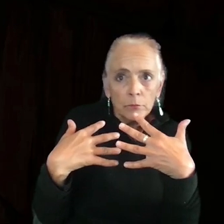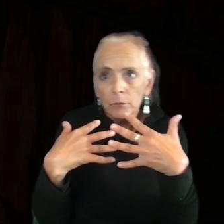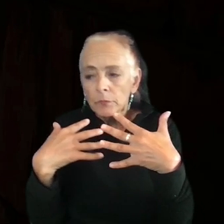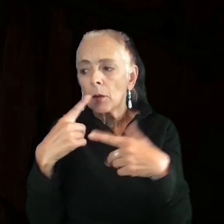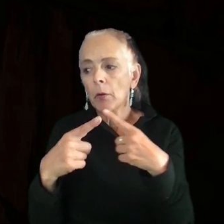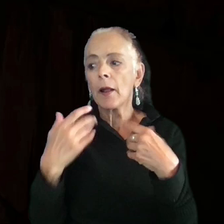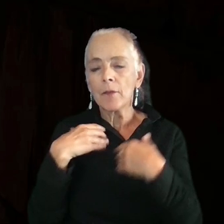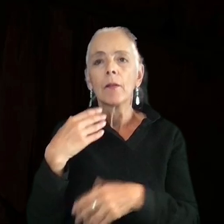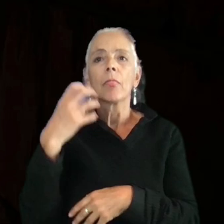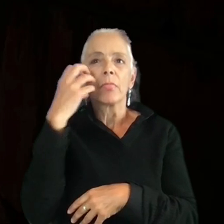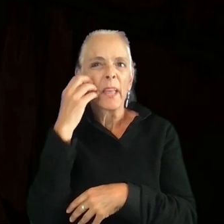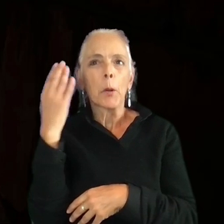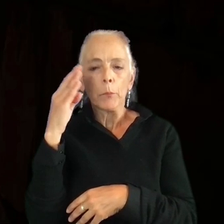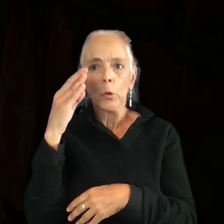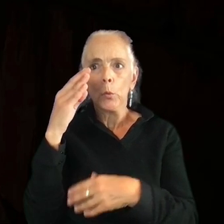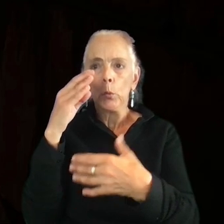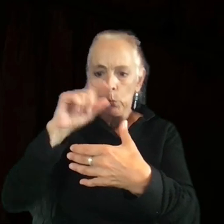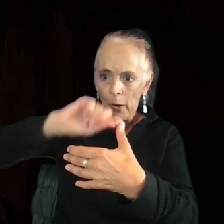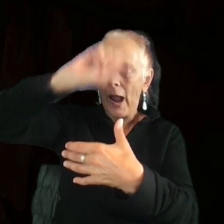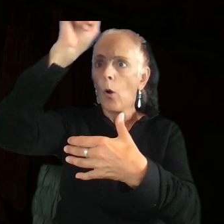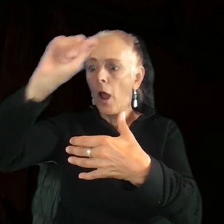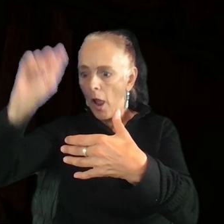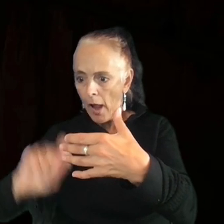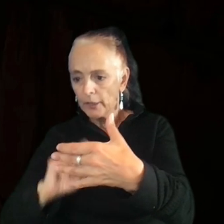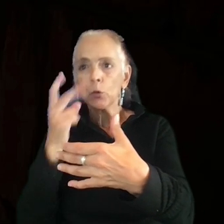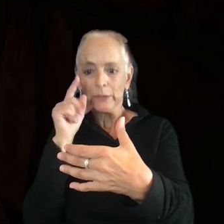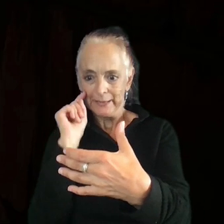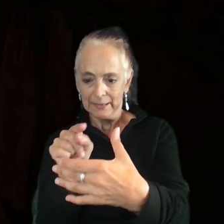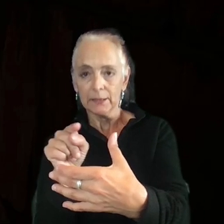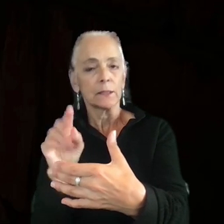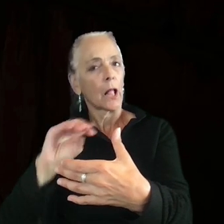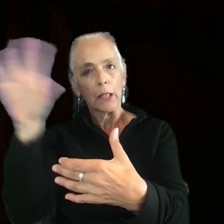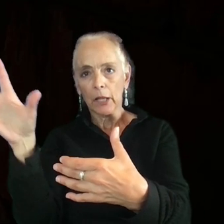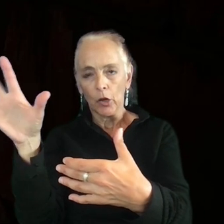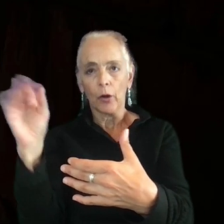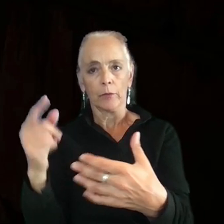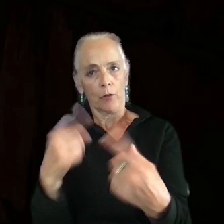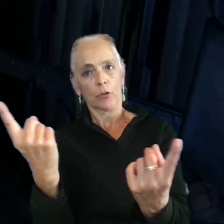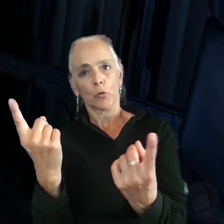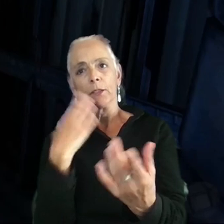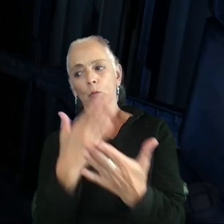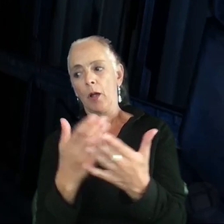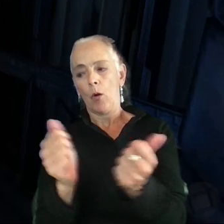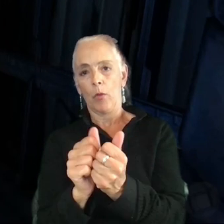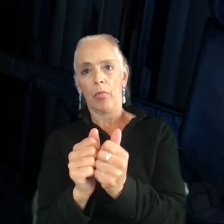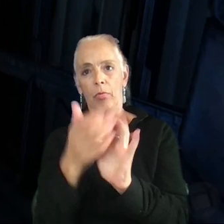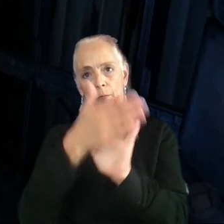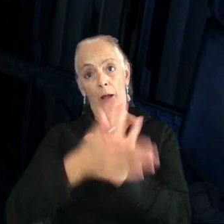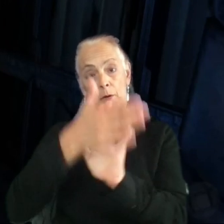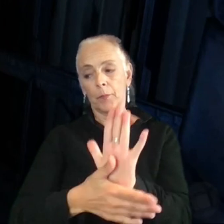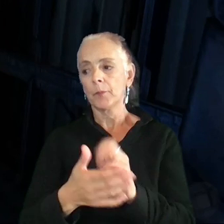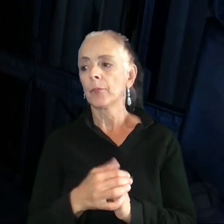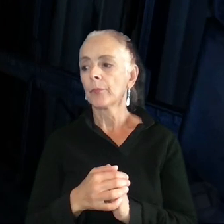outlines that are glowing so you can spot the object. It's super clear and it contrasts very well. But